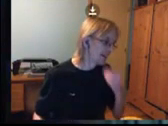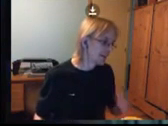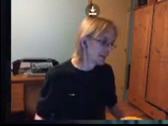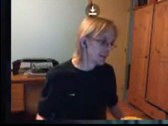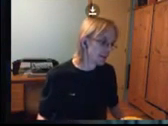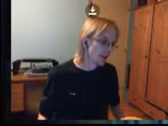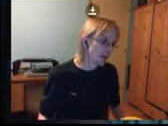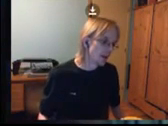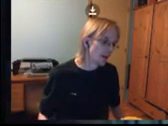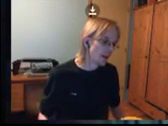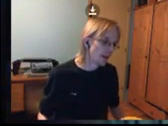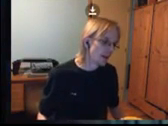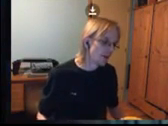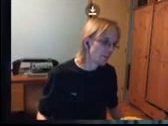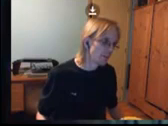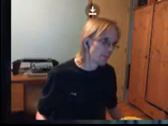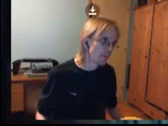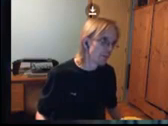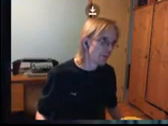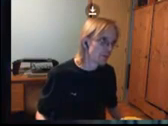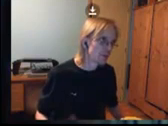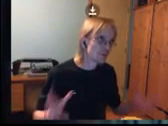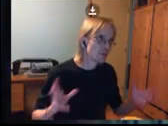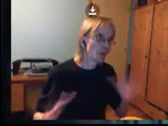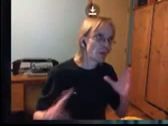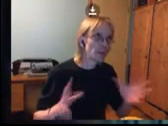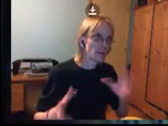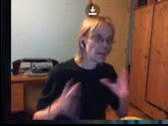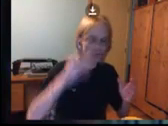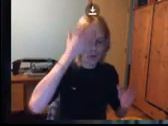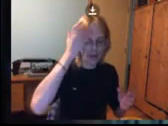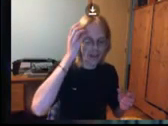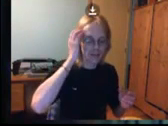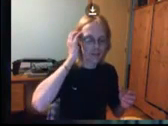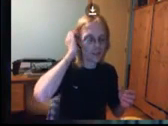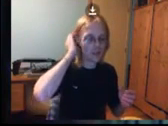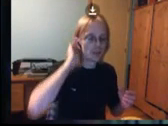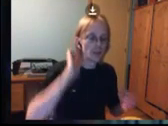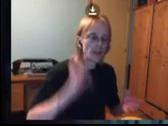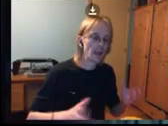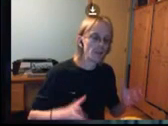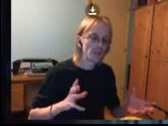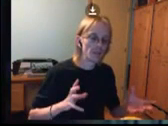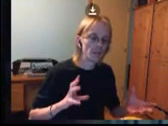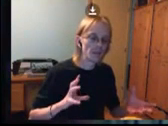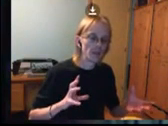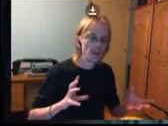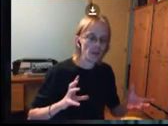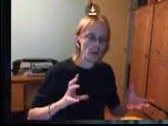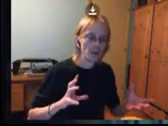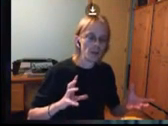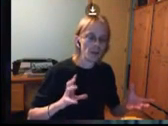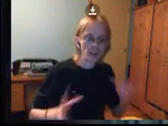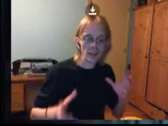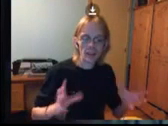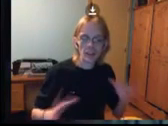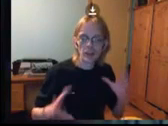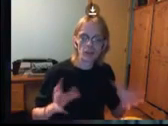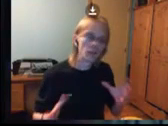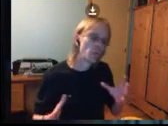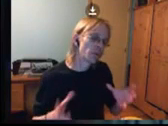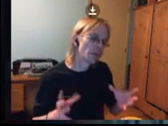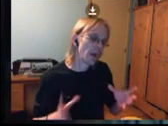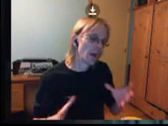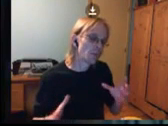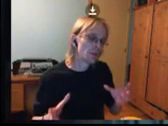then working in these four layers, you can have kind of like the